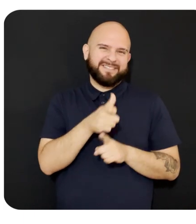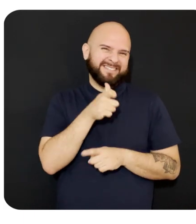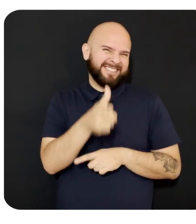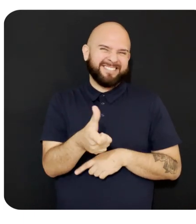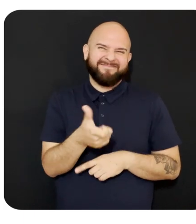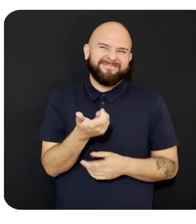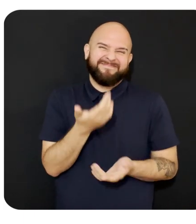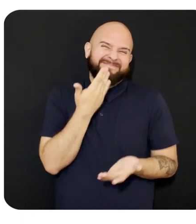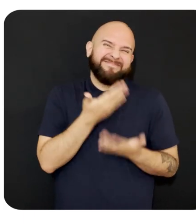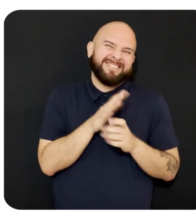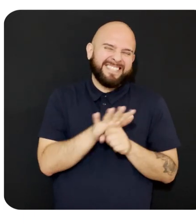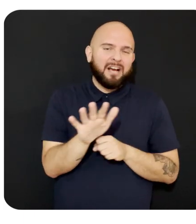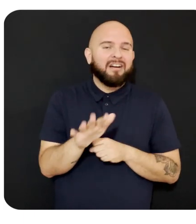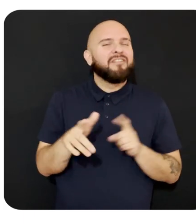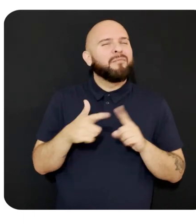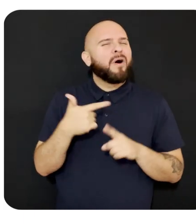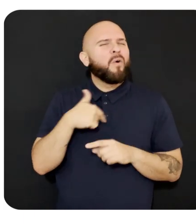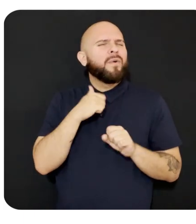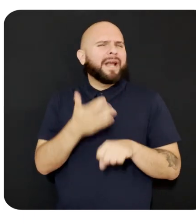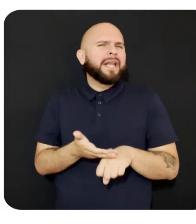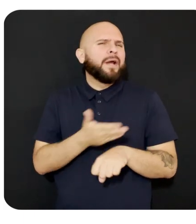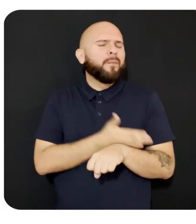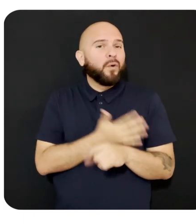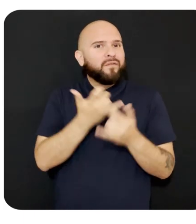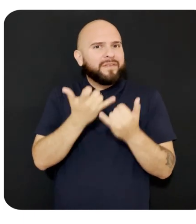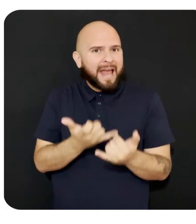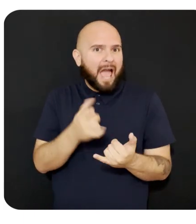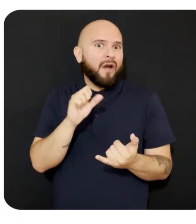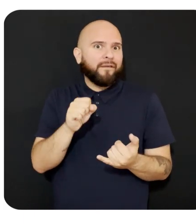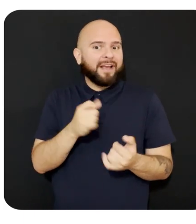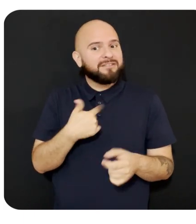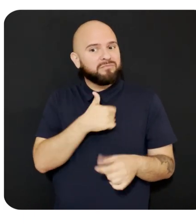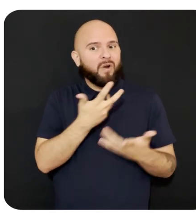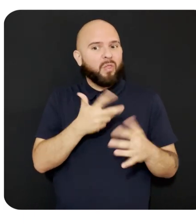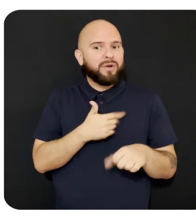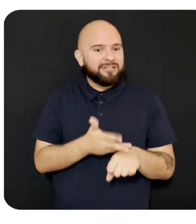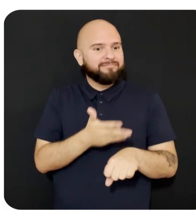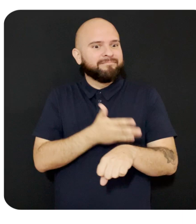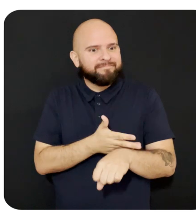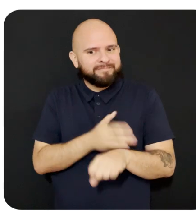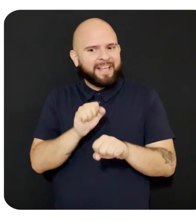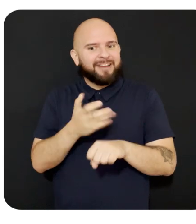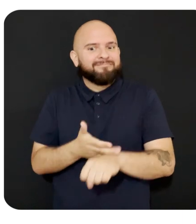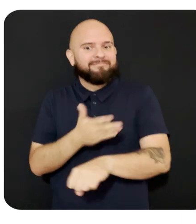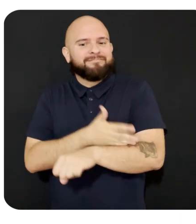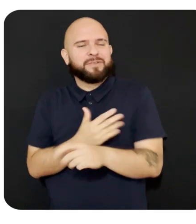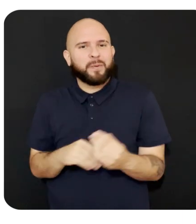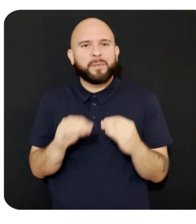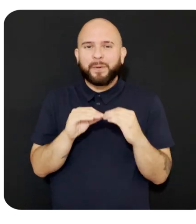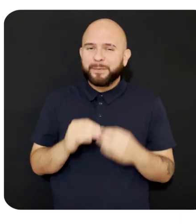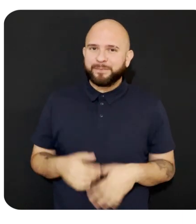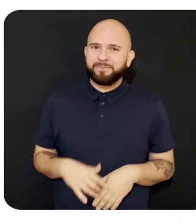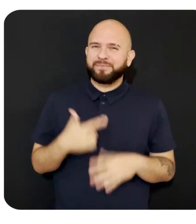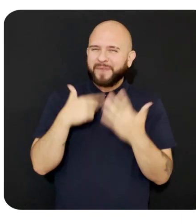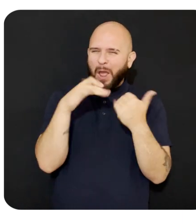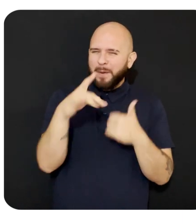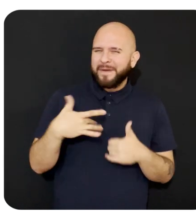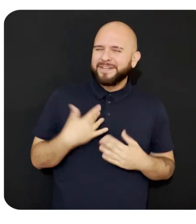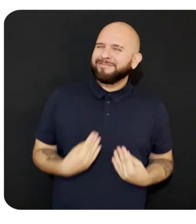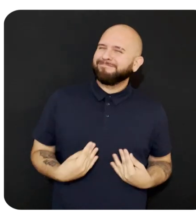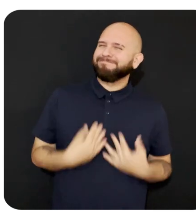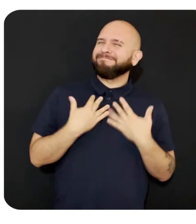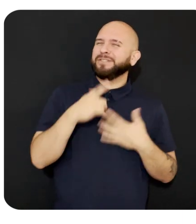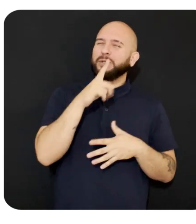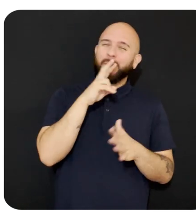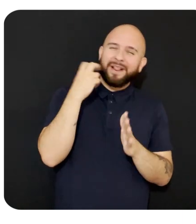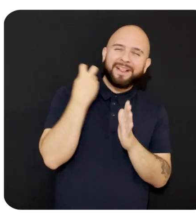improve, the tools we've provided now dramatically simplify the MR development. I hope you are encouraged and will jump into the